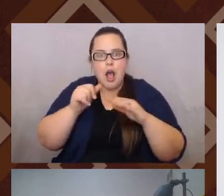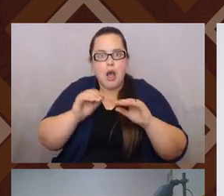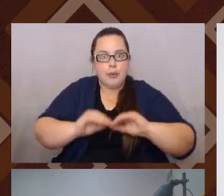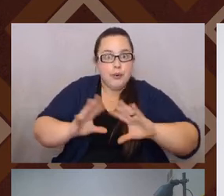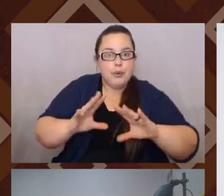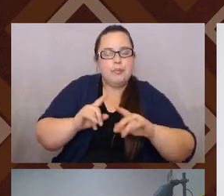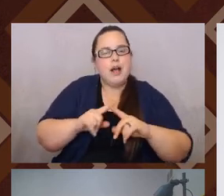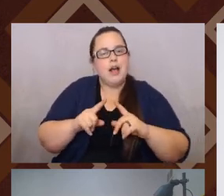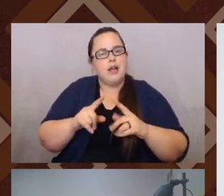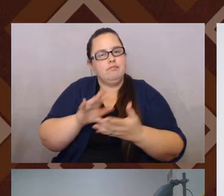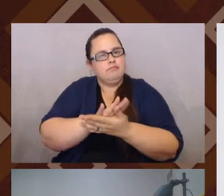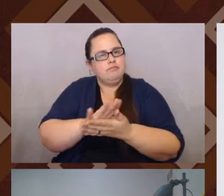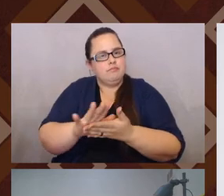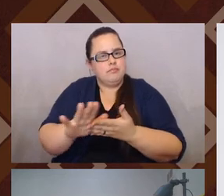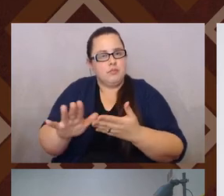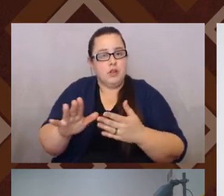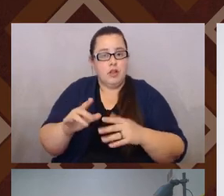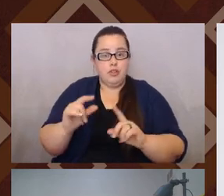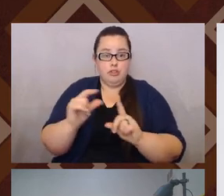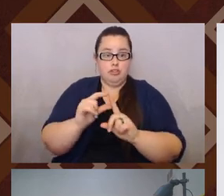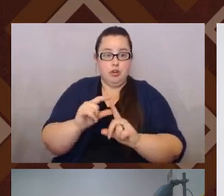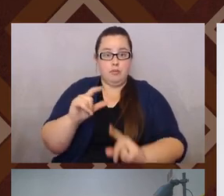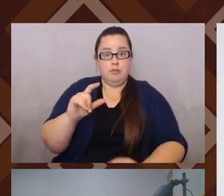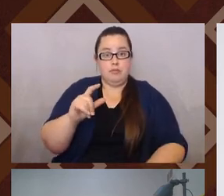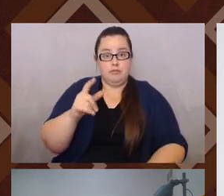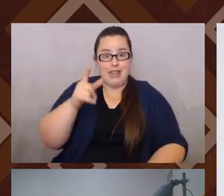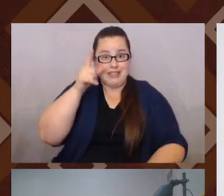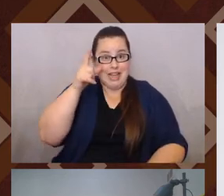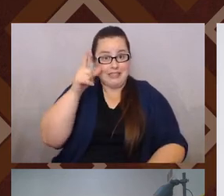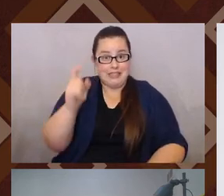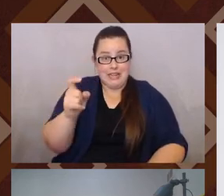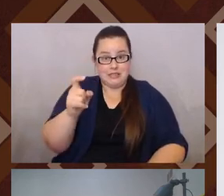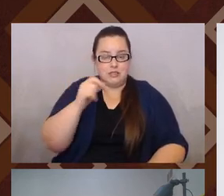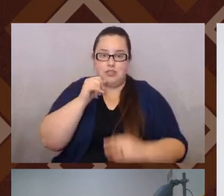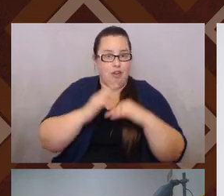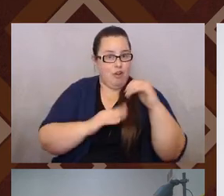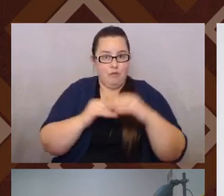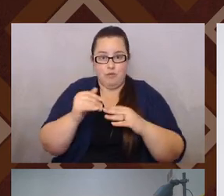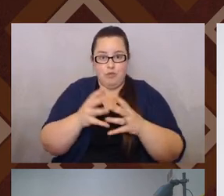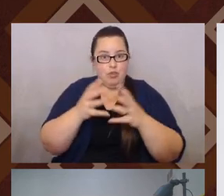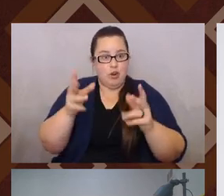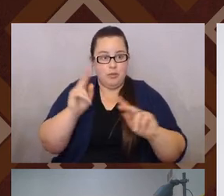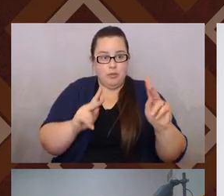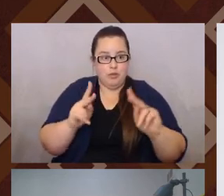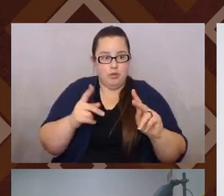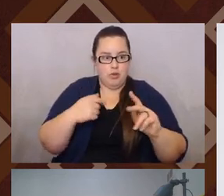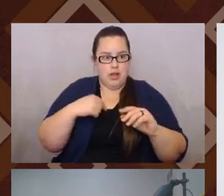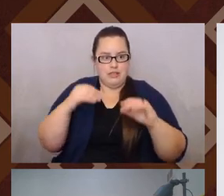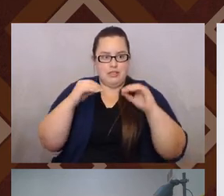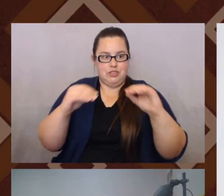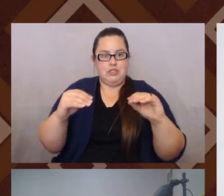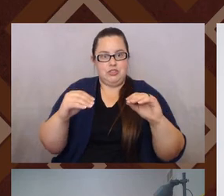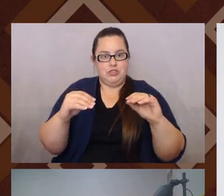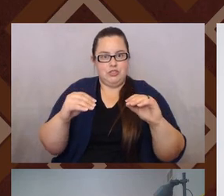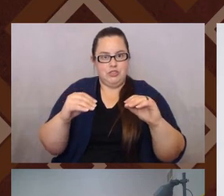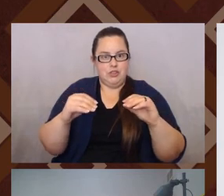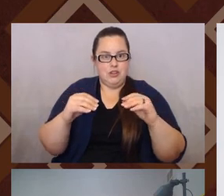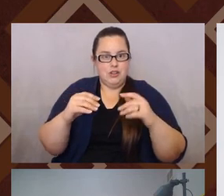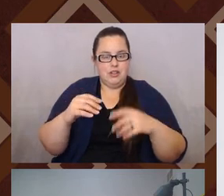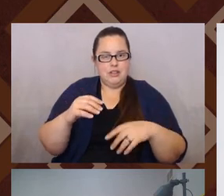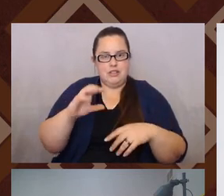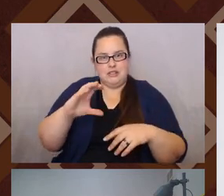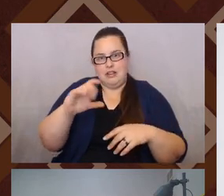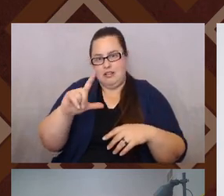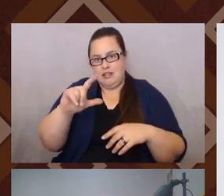term Latinx is definitely uncomfortable for lots of folks. Like, you know, I get to teach CLS, but like my mom is like,